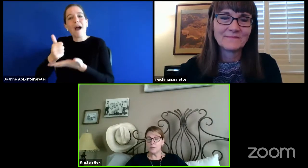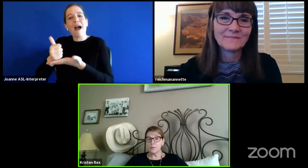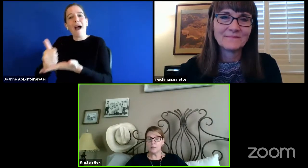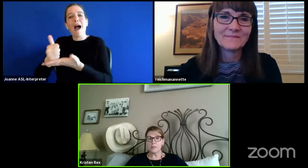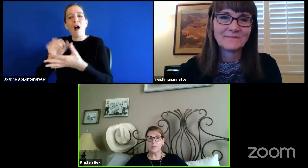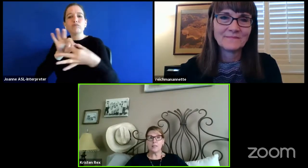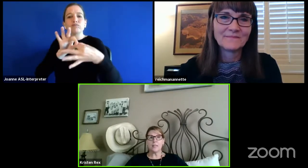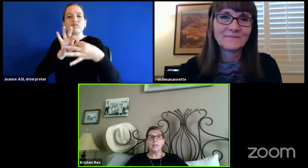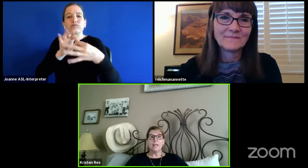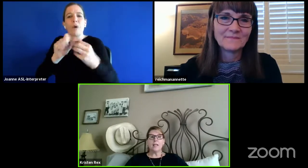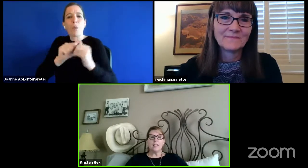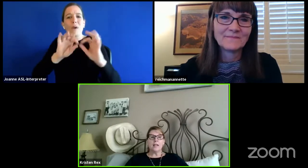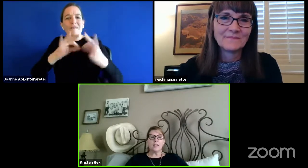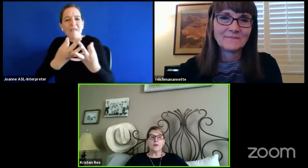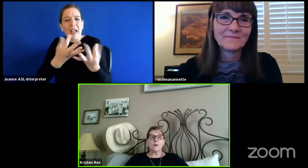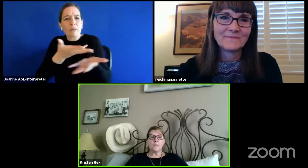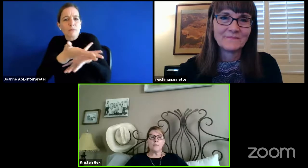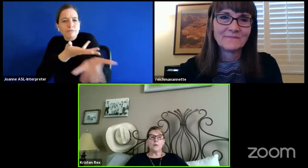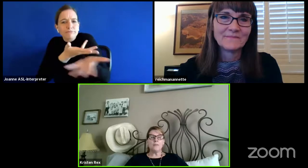of our students.